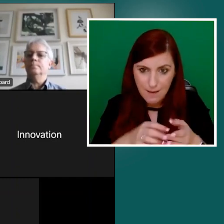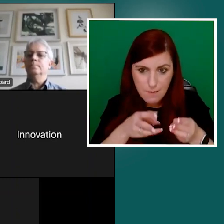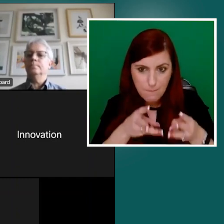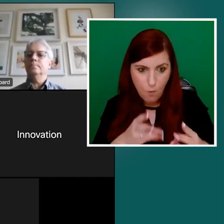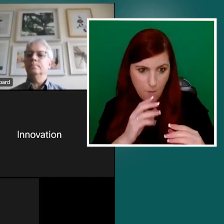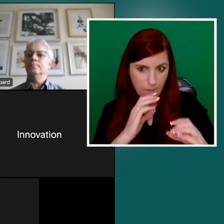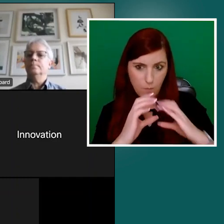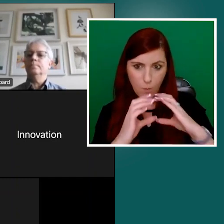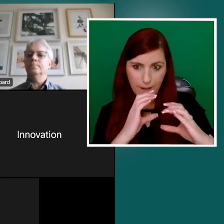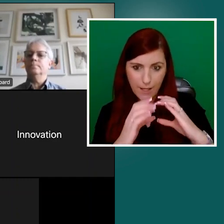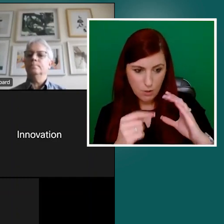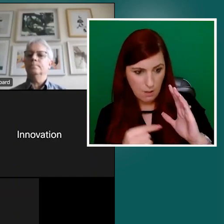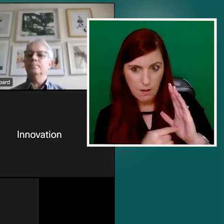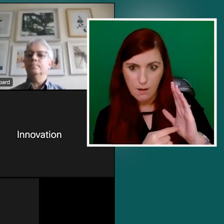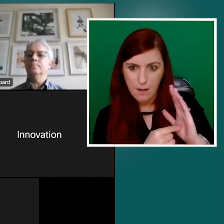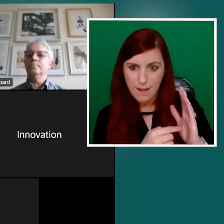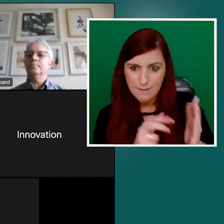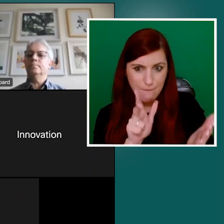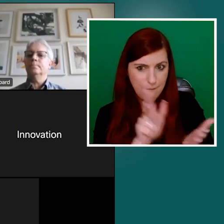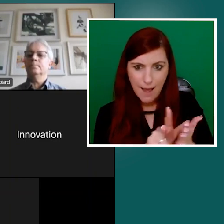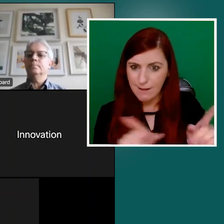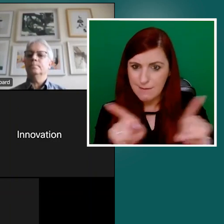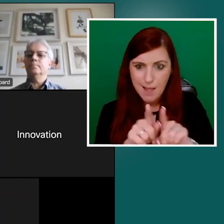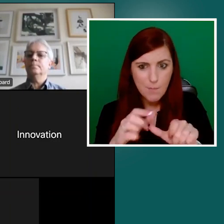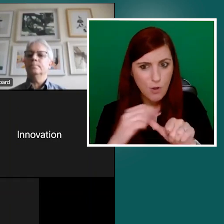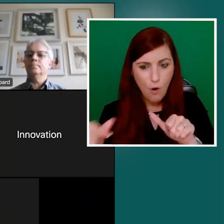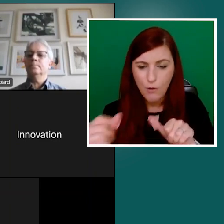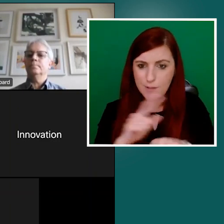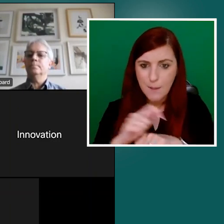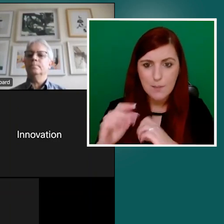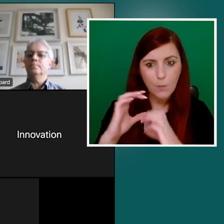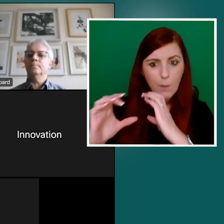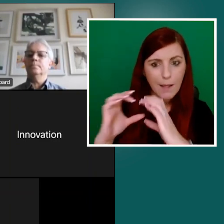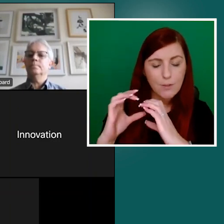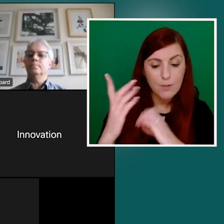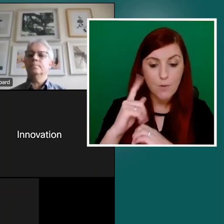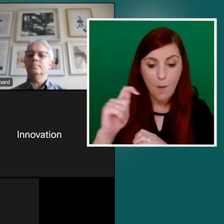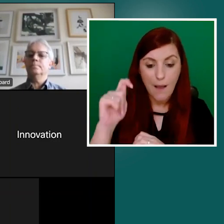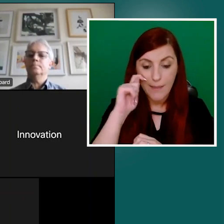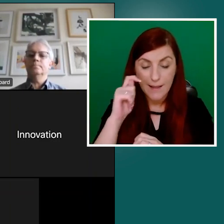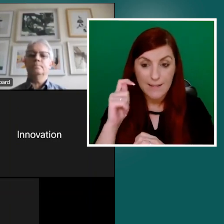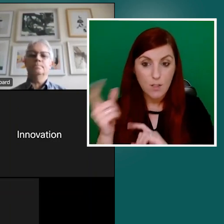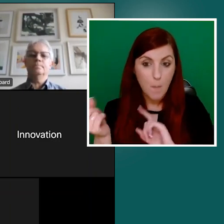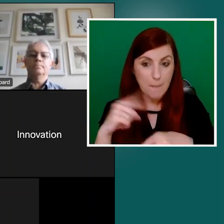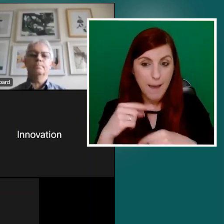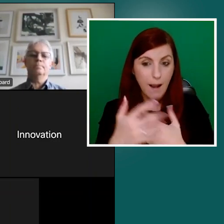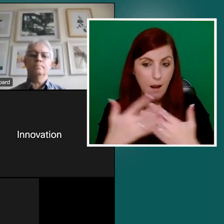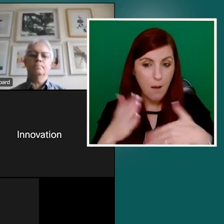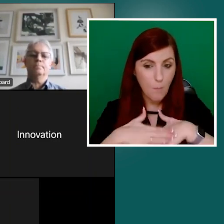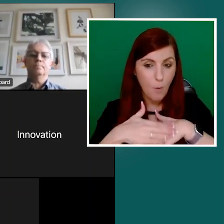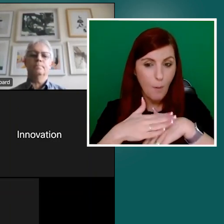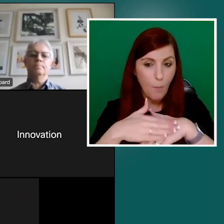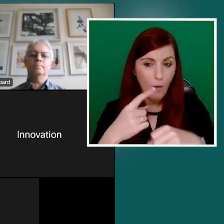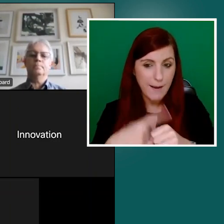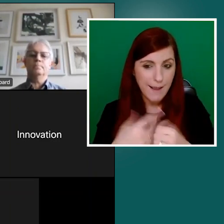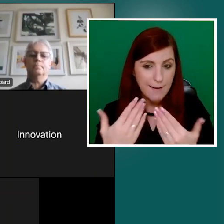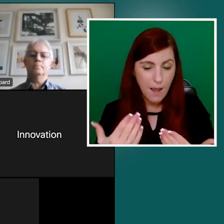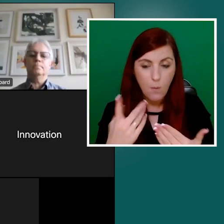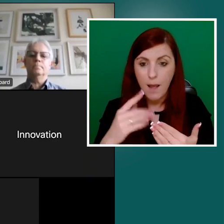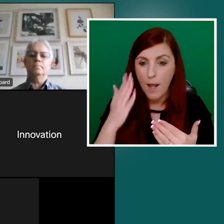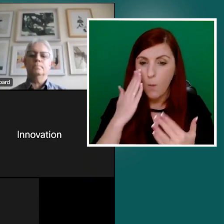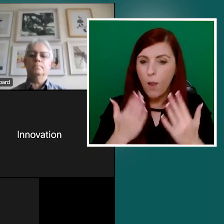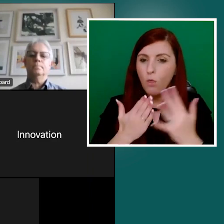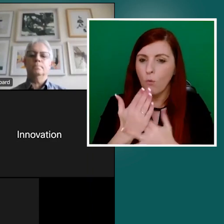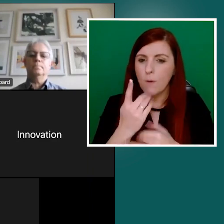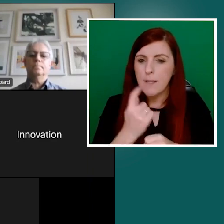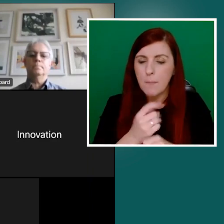think it's certainly making a comeback, but we did go through a phase where people, generally who weren't blind, by the way, were saying, oh, no, no, use audio, it's